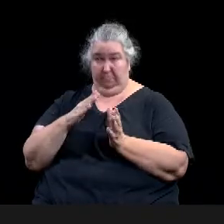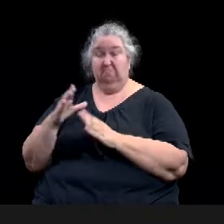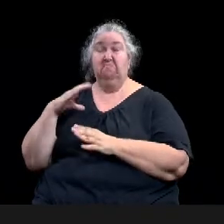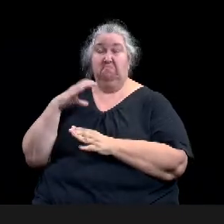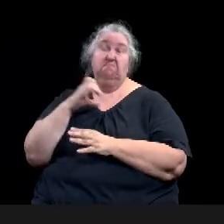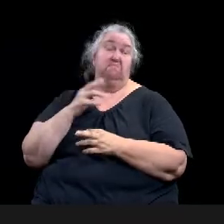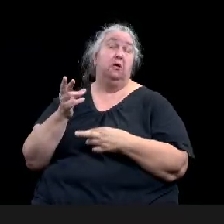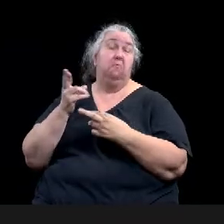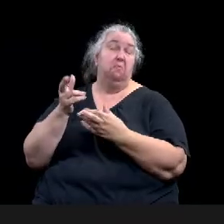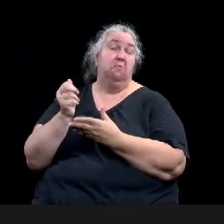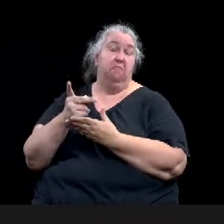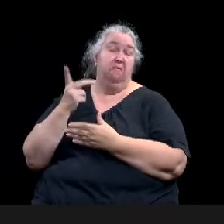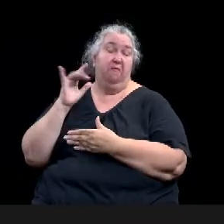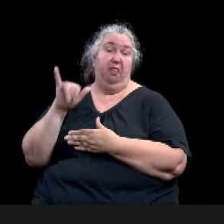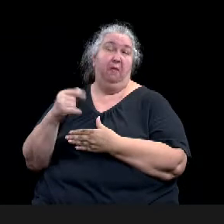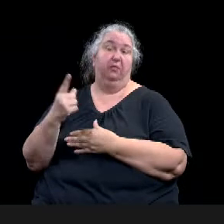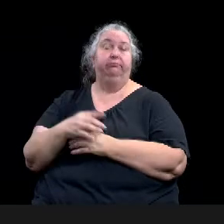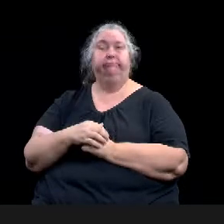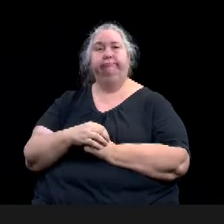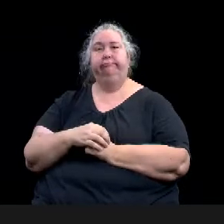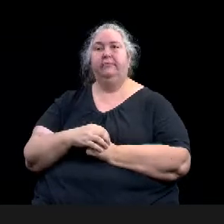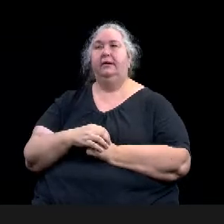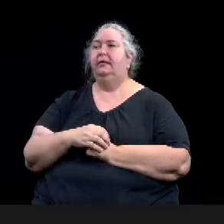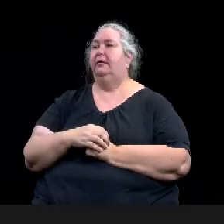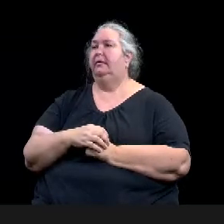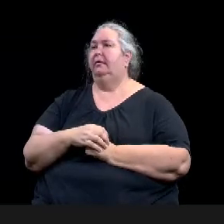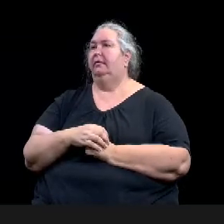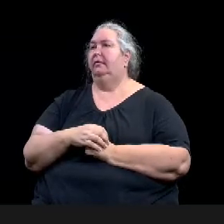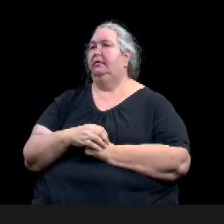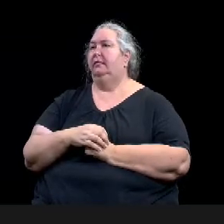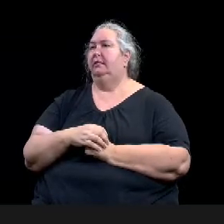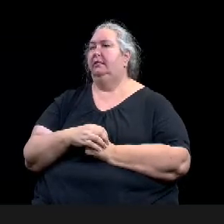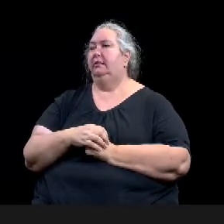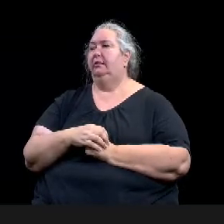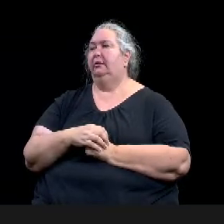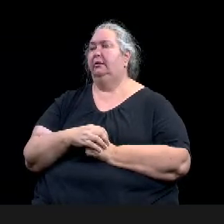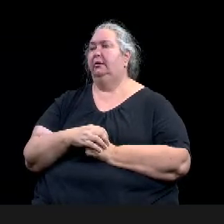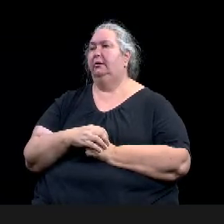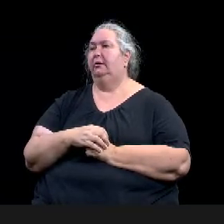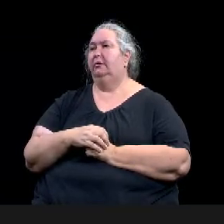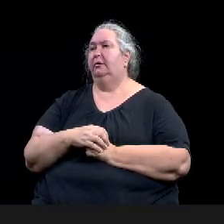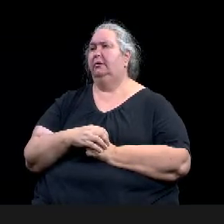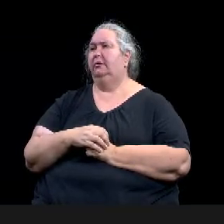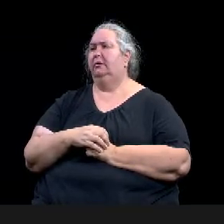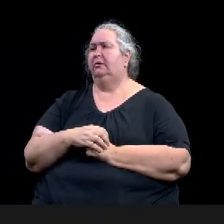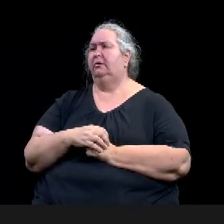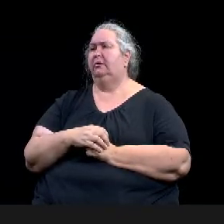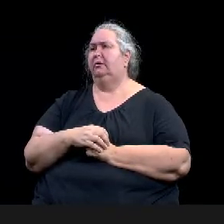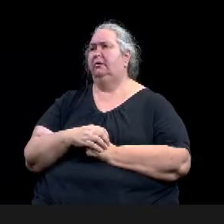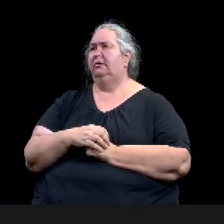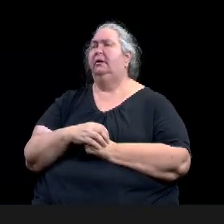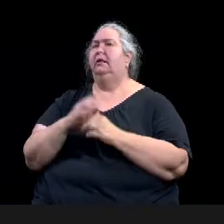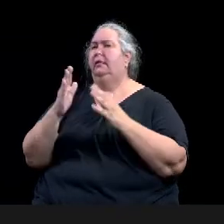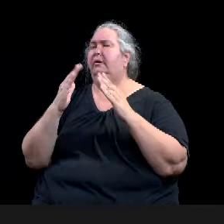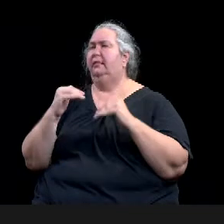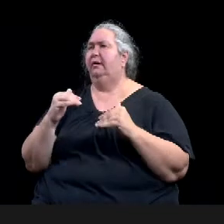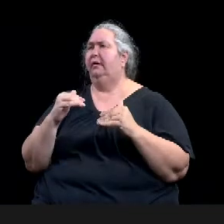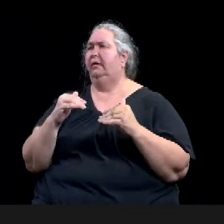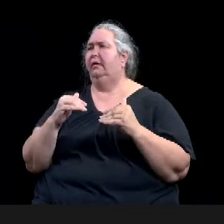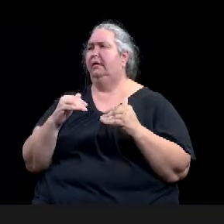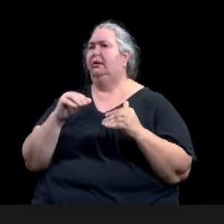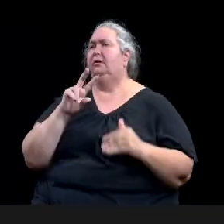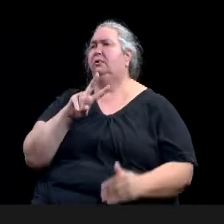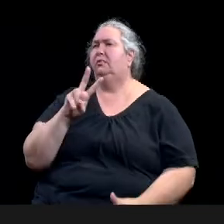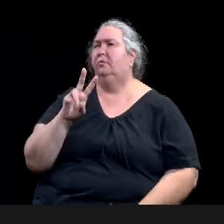Uh, the next public hearing 229 is, uh, rezoning for, uh, three properties at, uh, 2215 and 2217